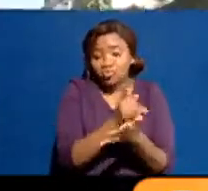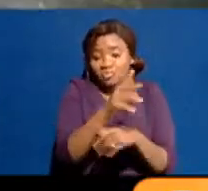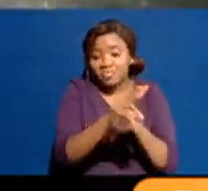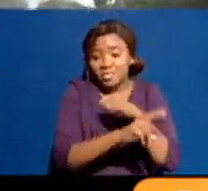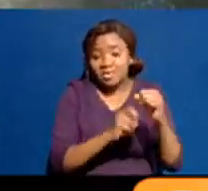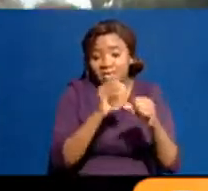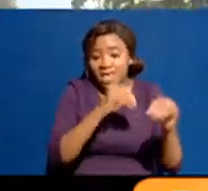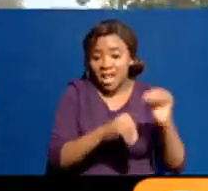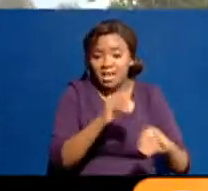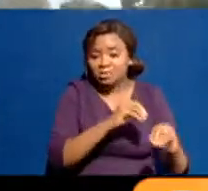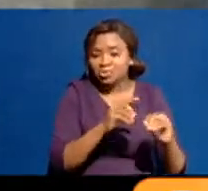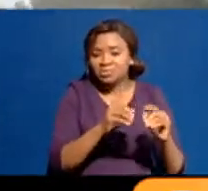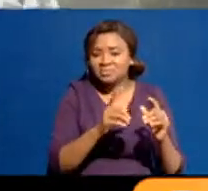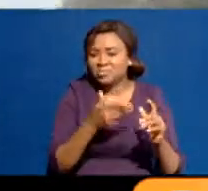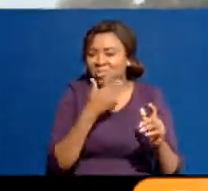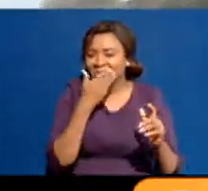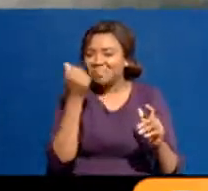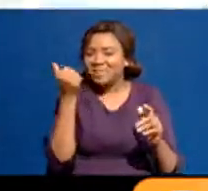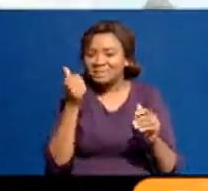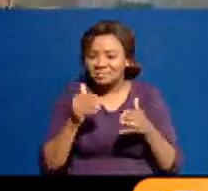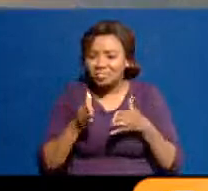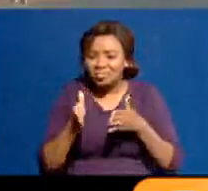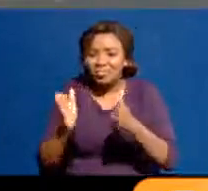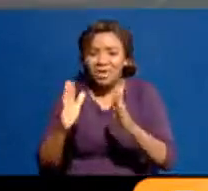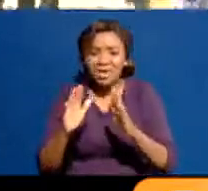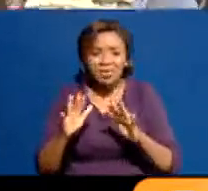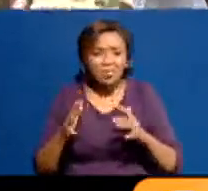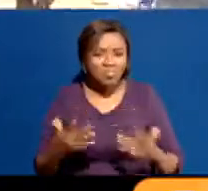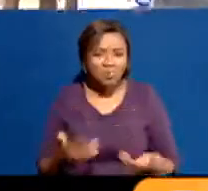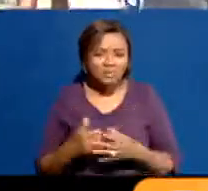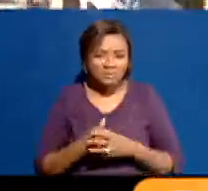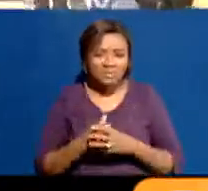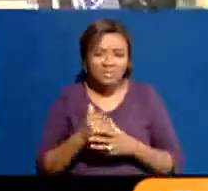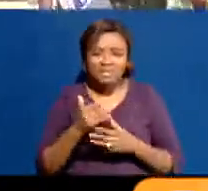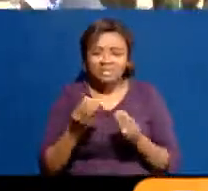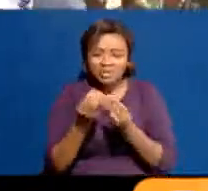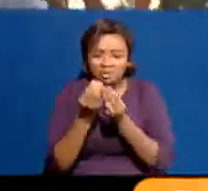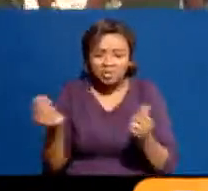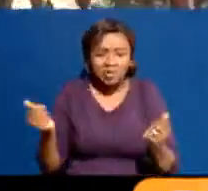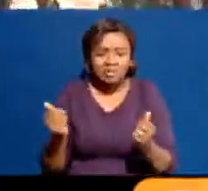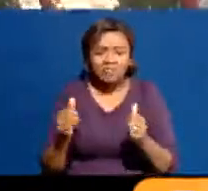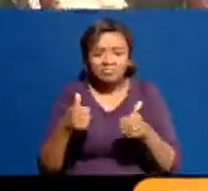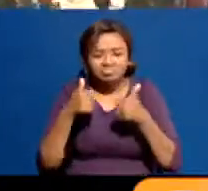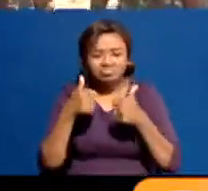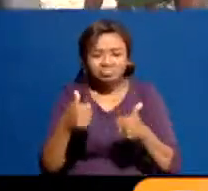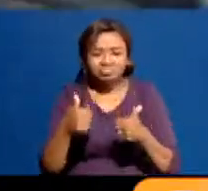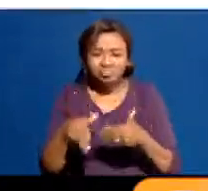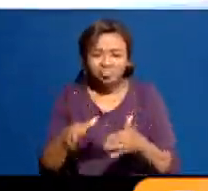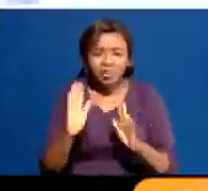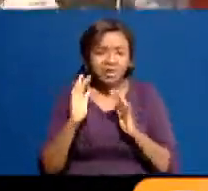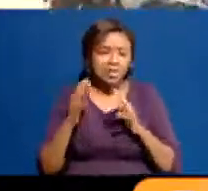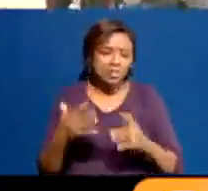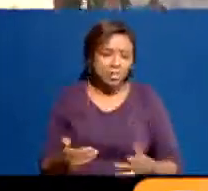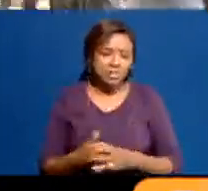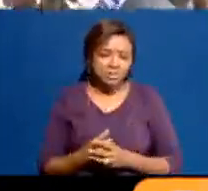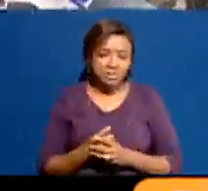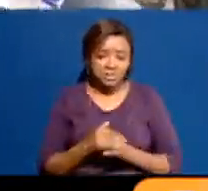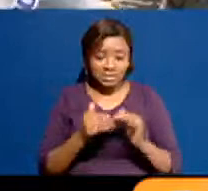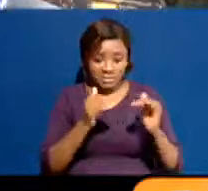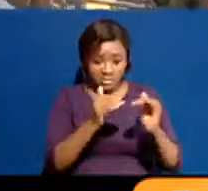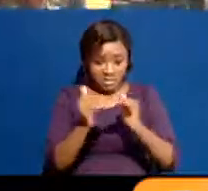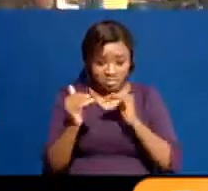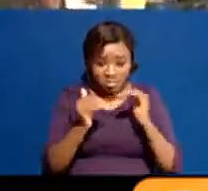action be? Because it's our democracy really being tested. We've then seen, of course,